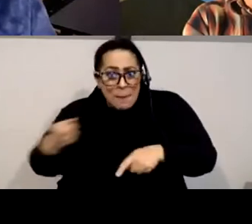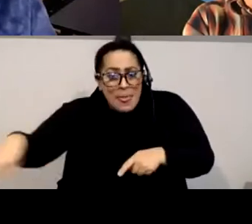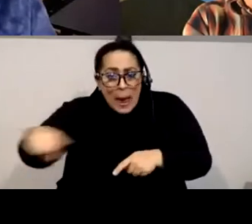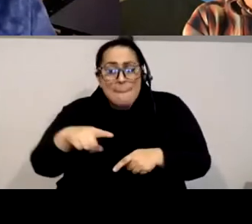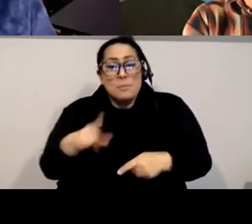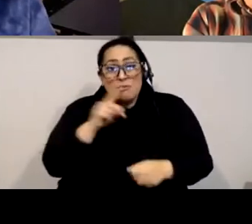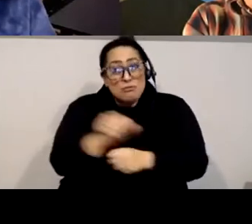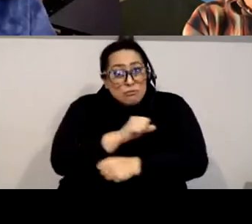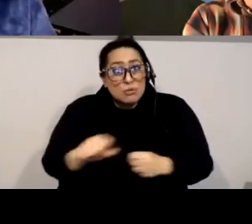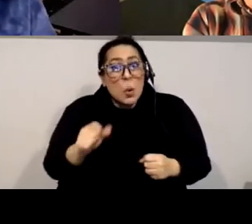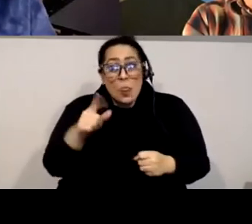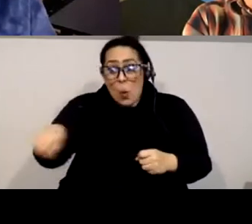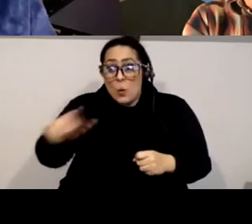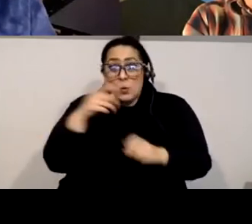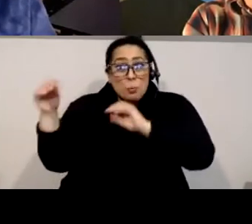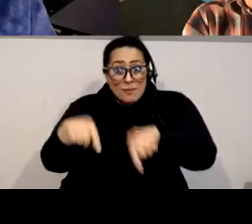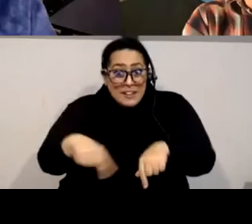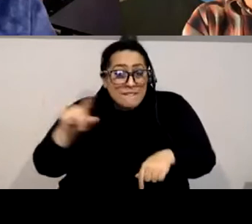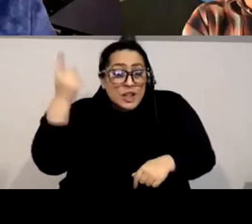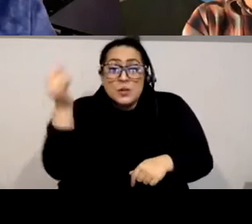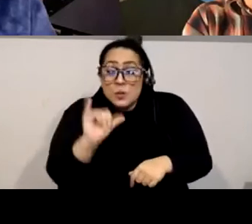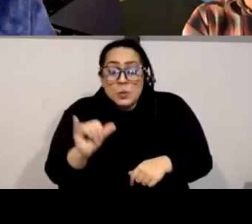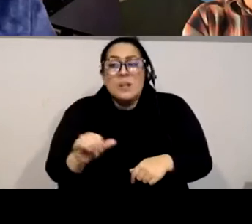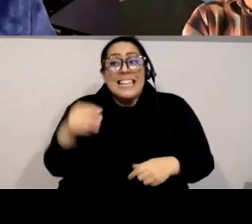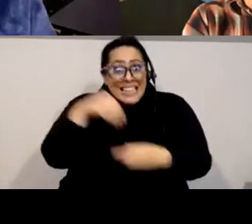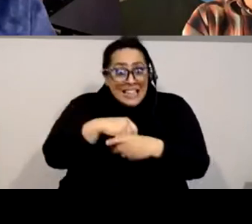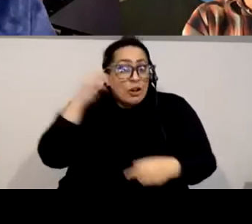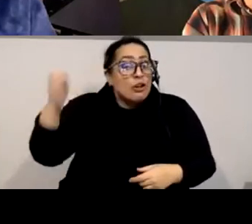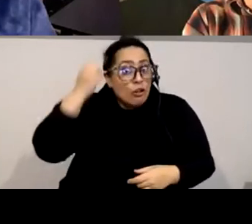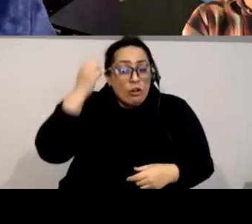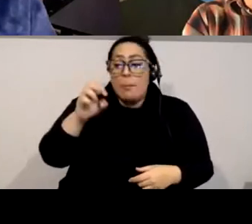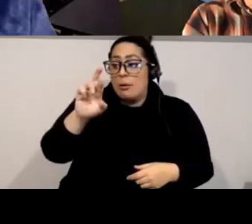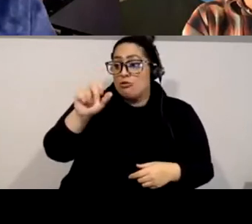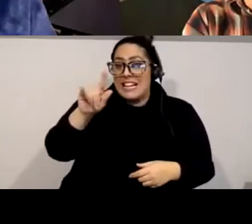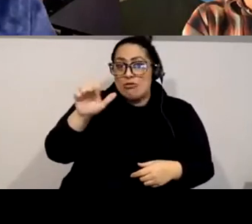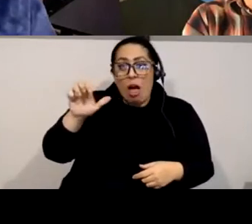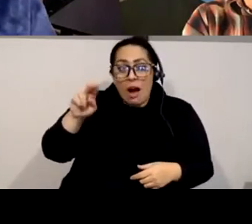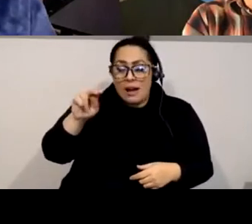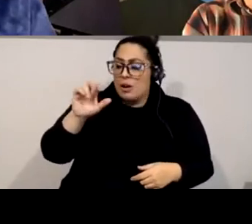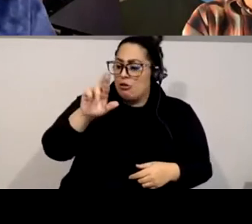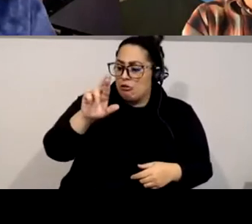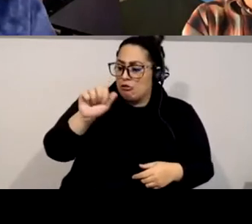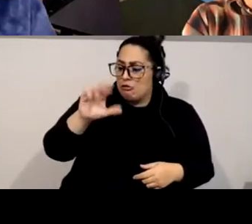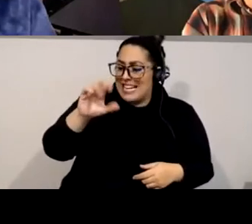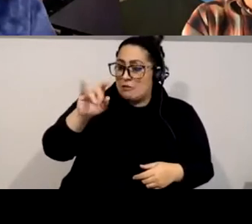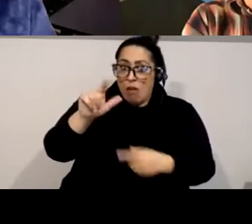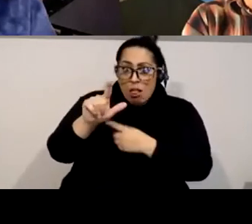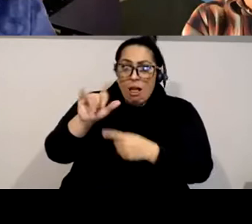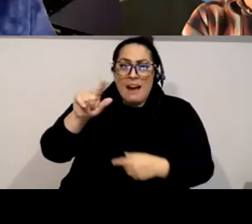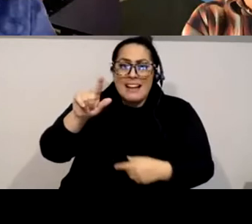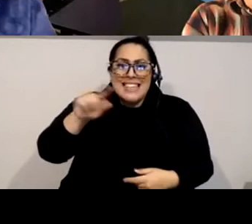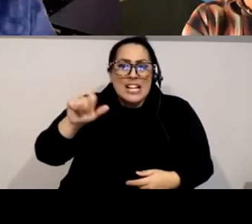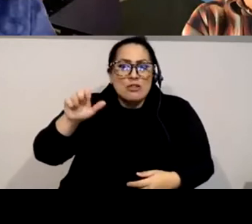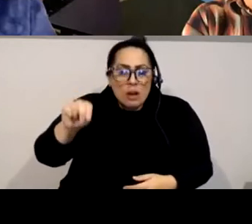suggested that racialization within Europe was very much a colonial process involving invasion, settlement,